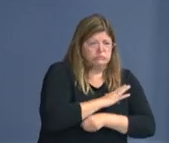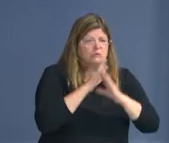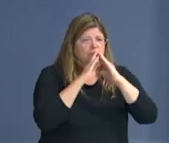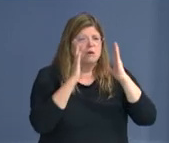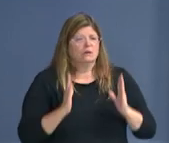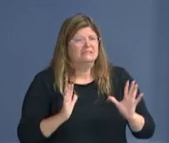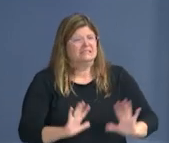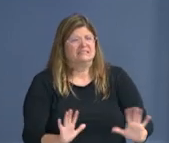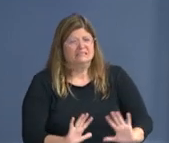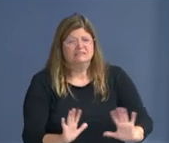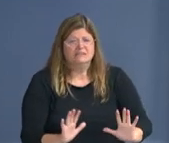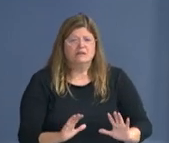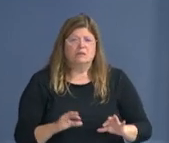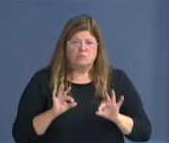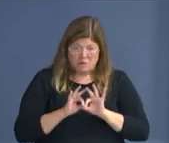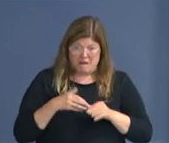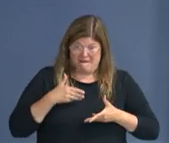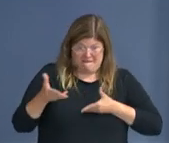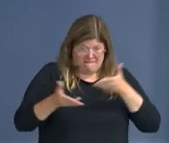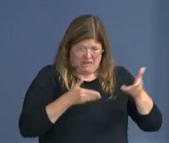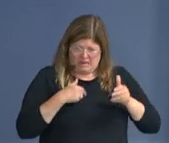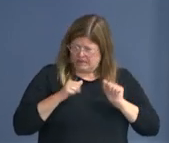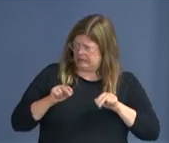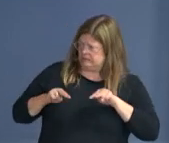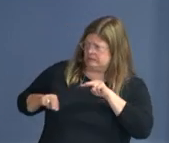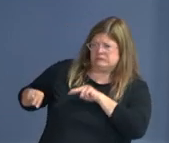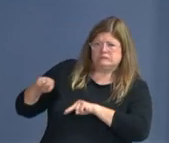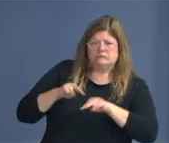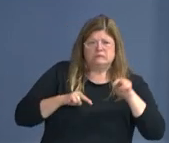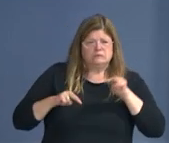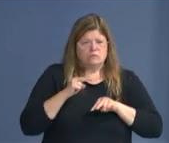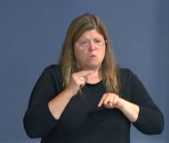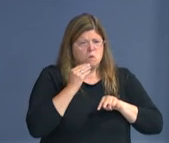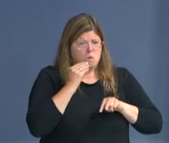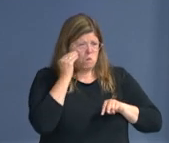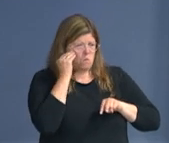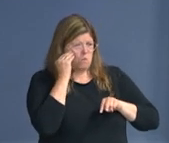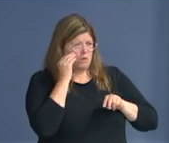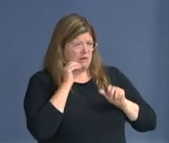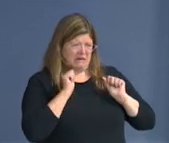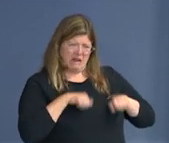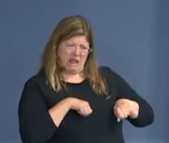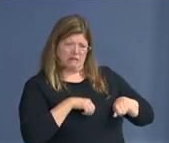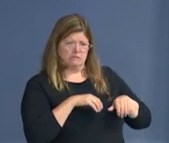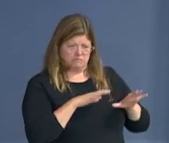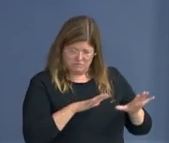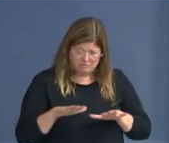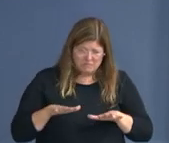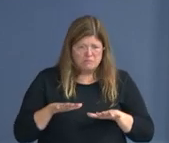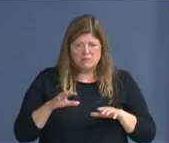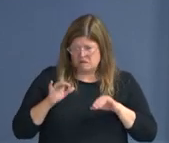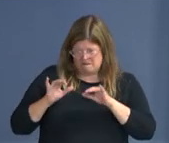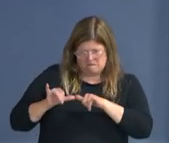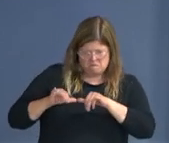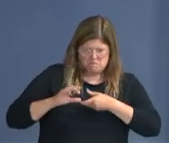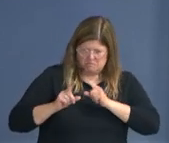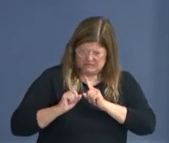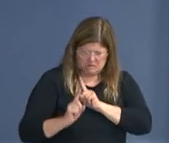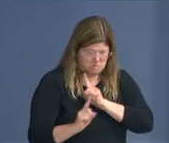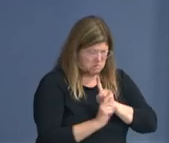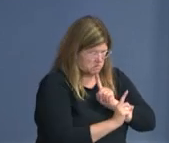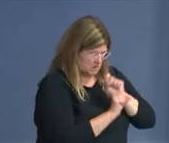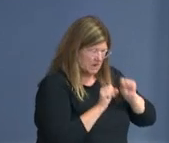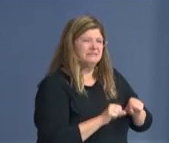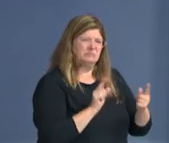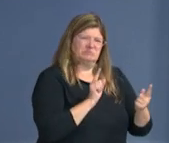gathering, but you get there and realize that it isn't safe to socialize, it's not safe for